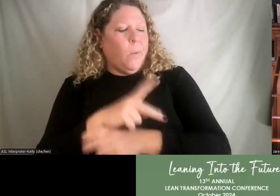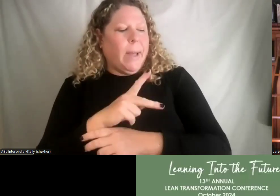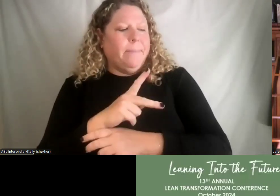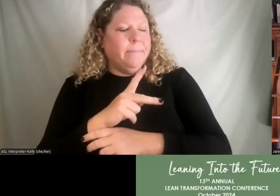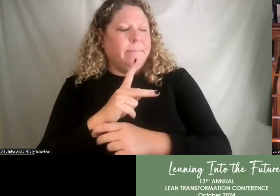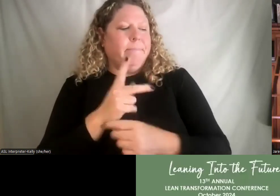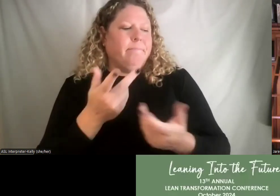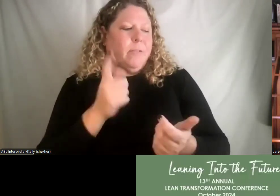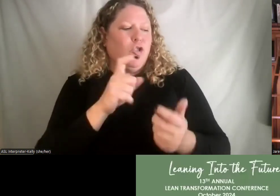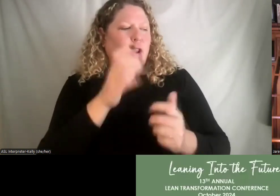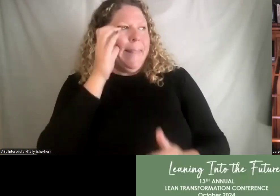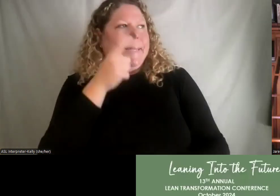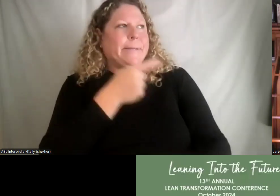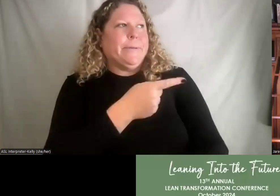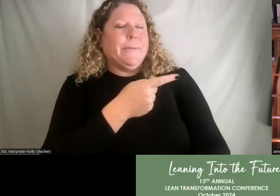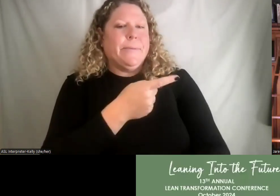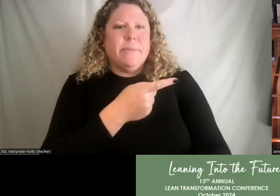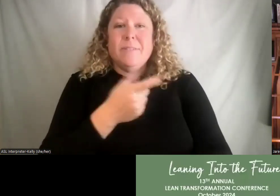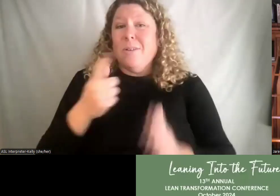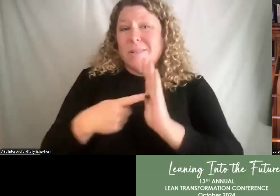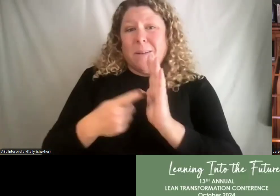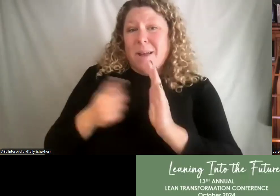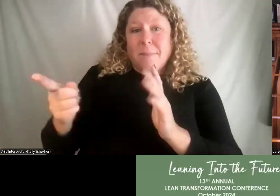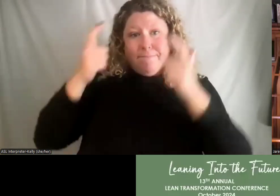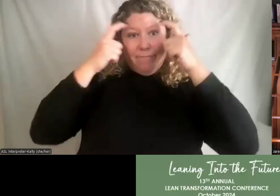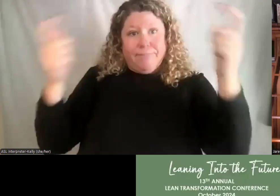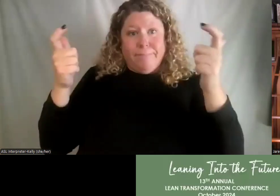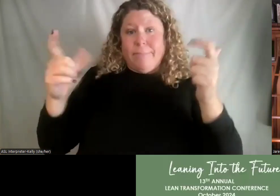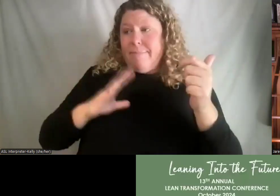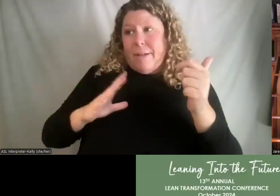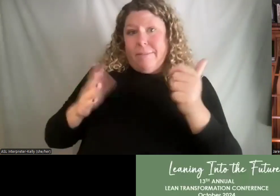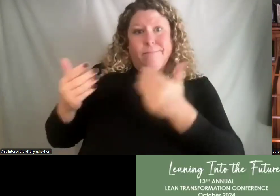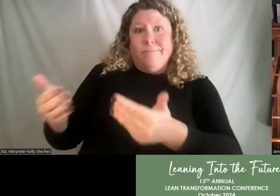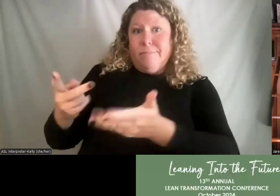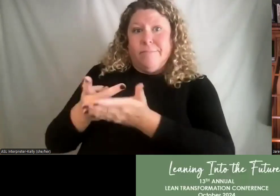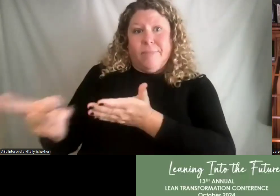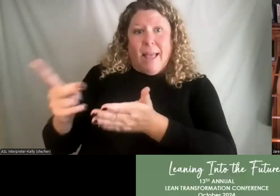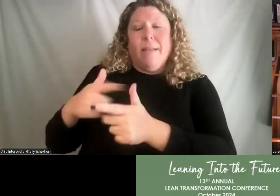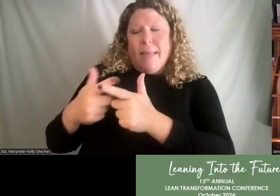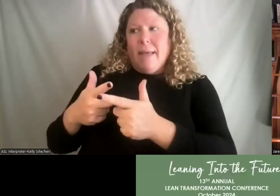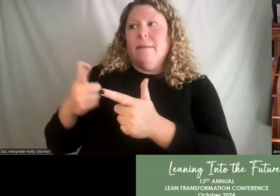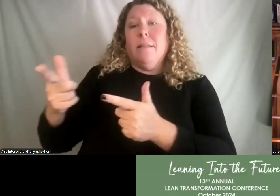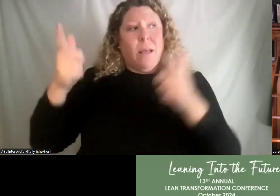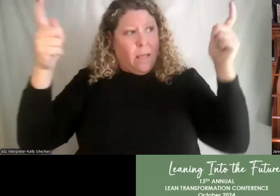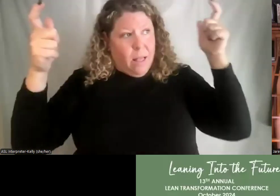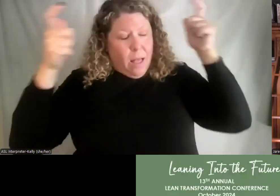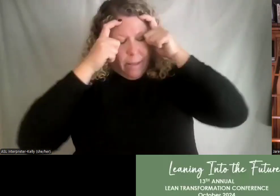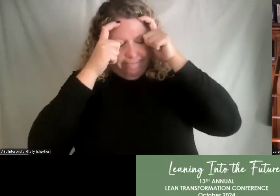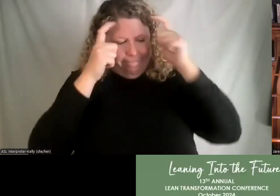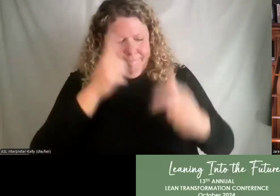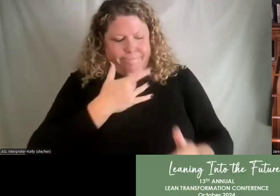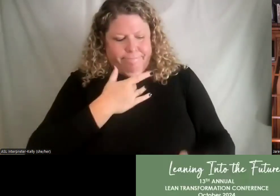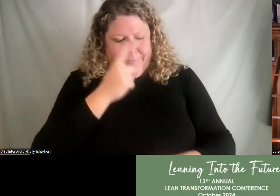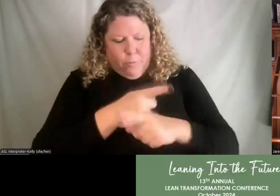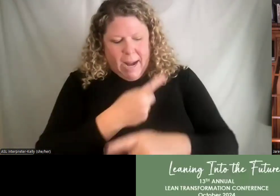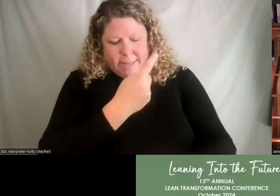learn and then we can go ahead and teach and instruct. But that's where communication, you know, comes in. Say, hey, that